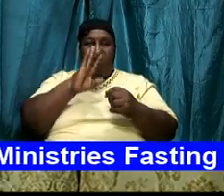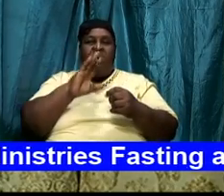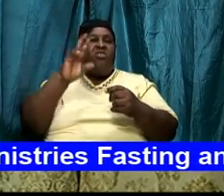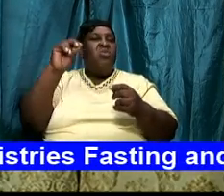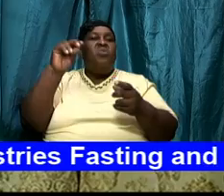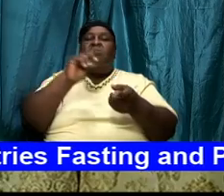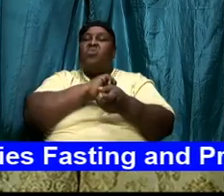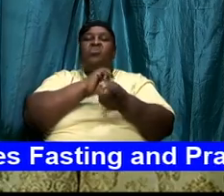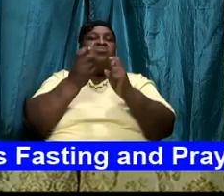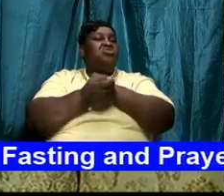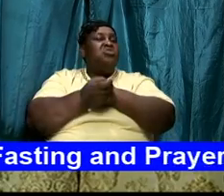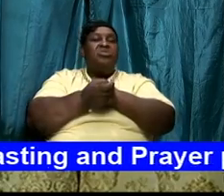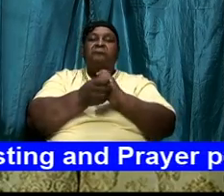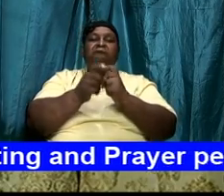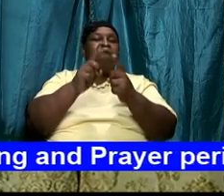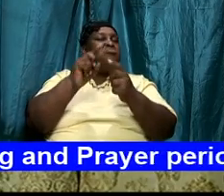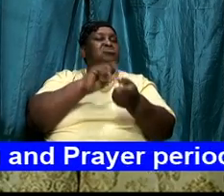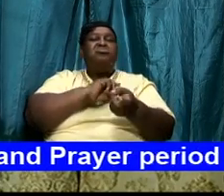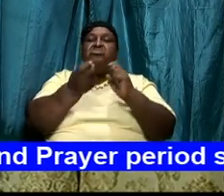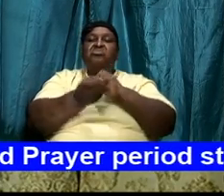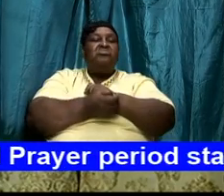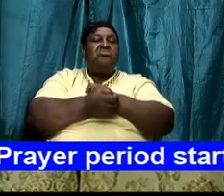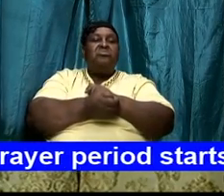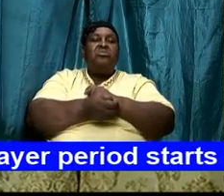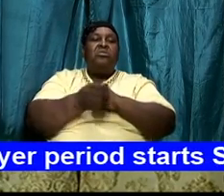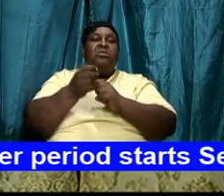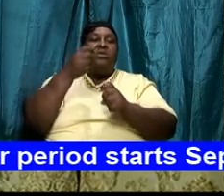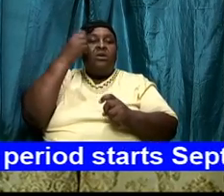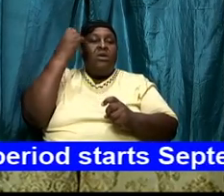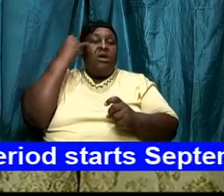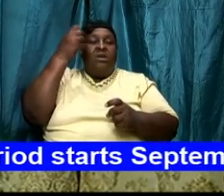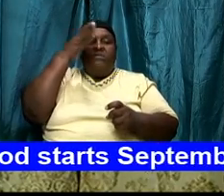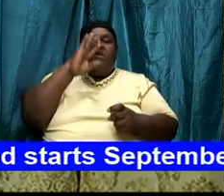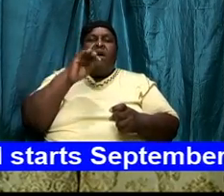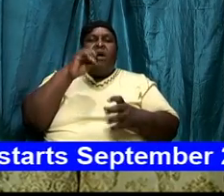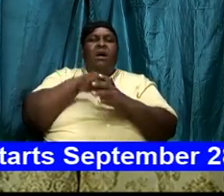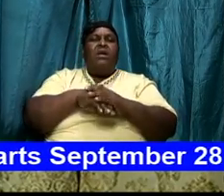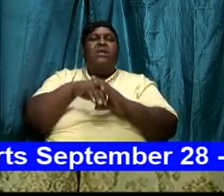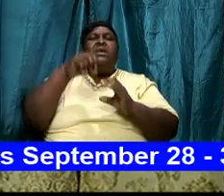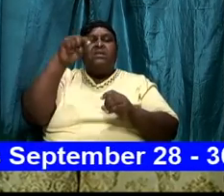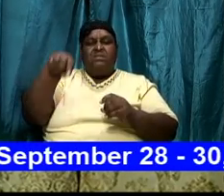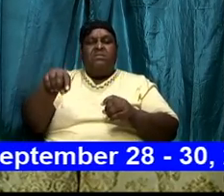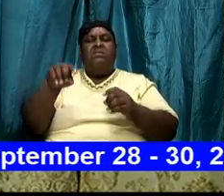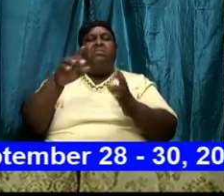not going to happen and if God in this book say love